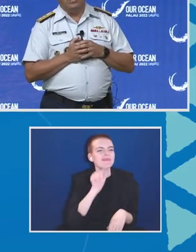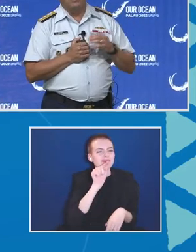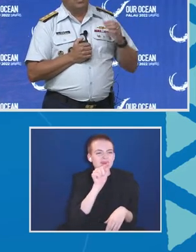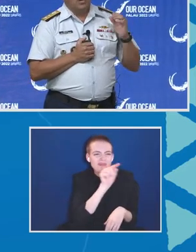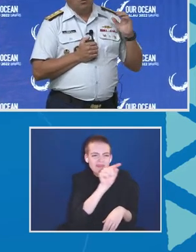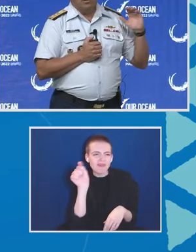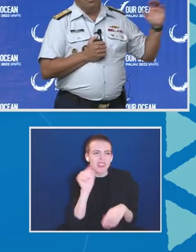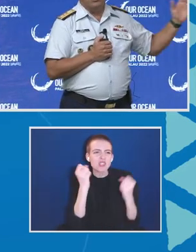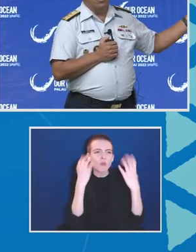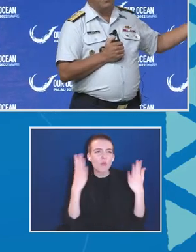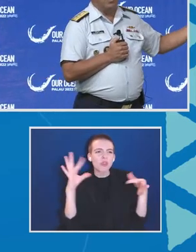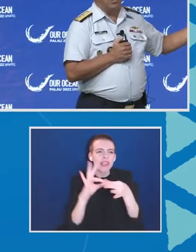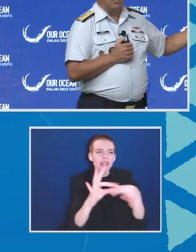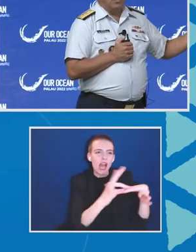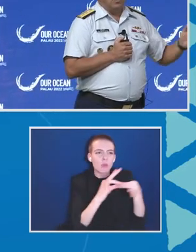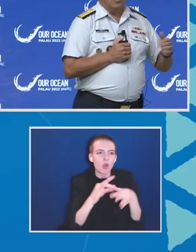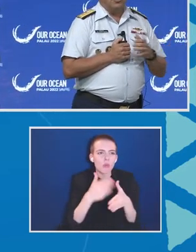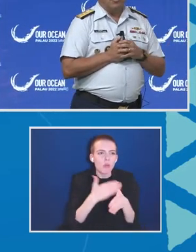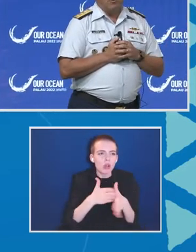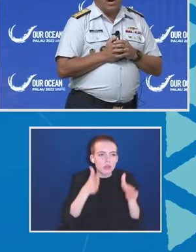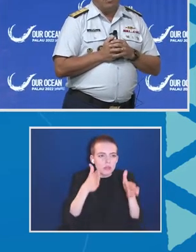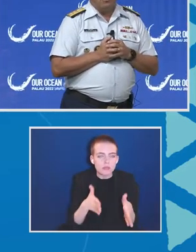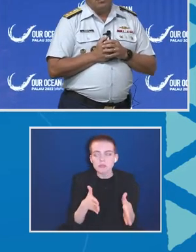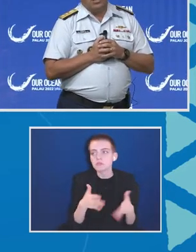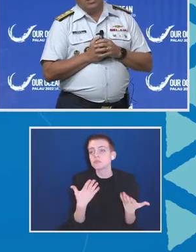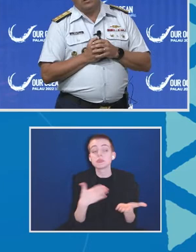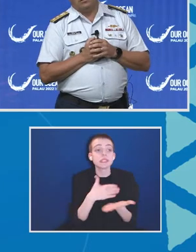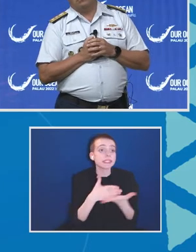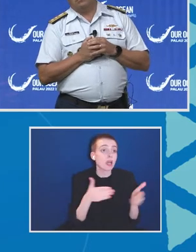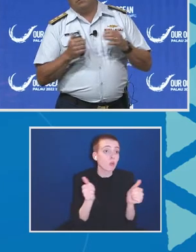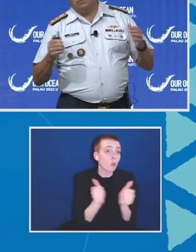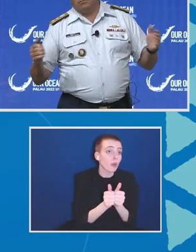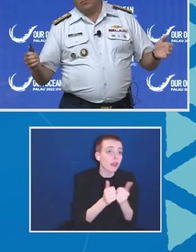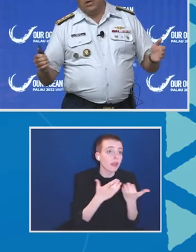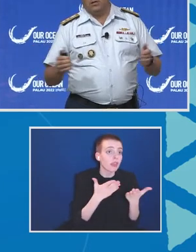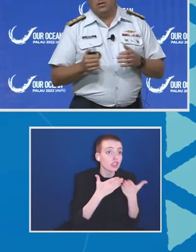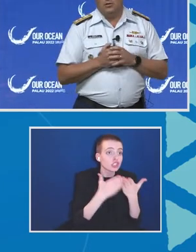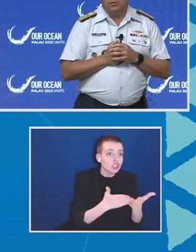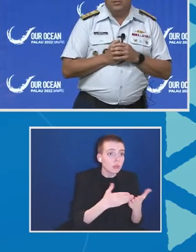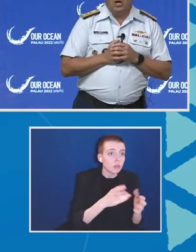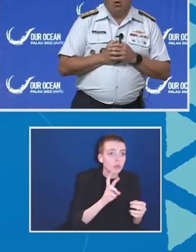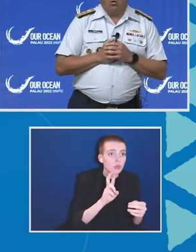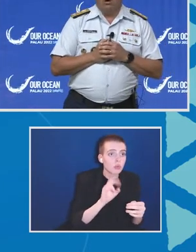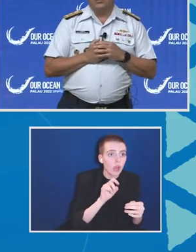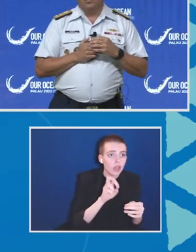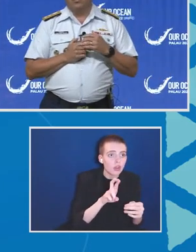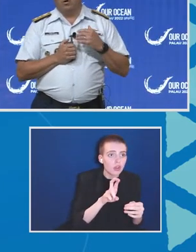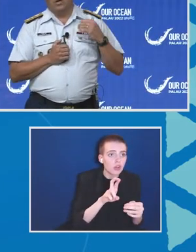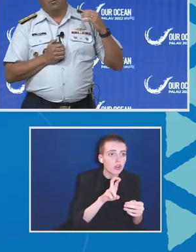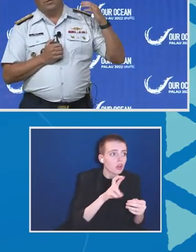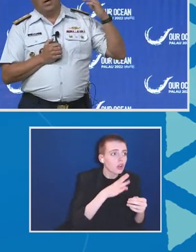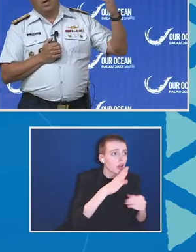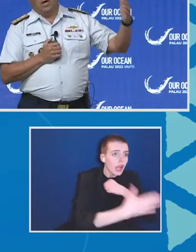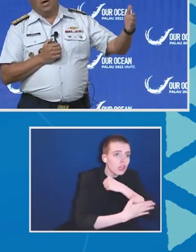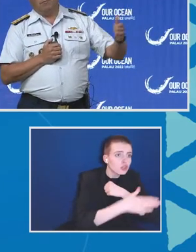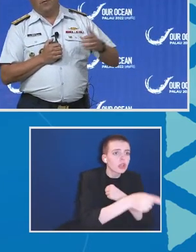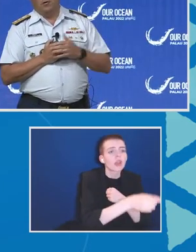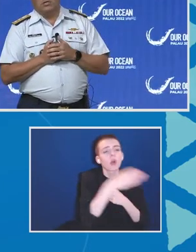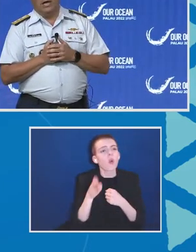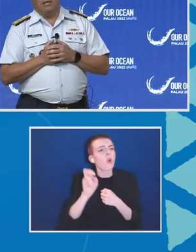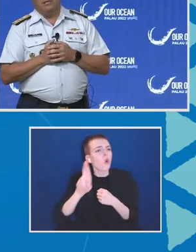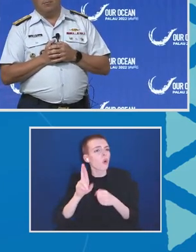partnerships, whether it's with our ship rider countries or it's with working with